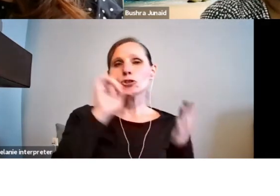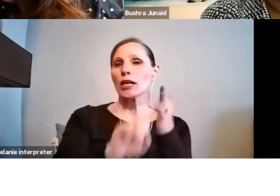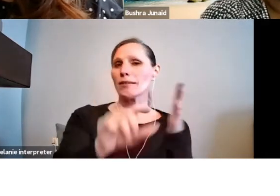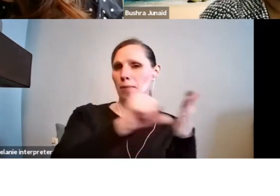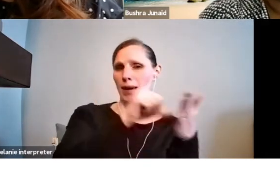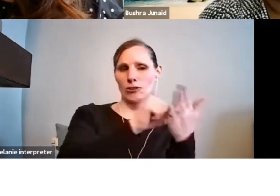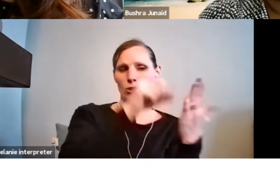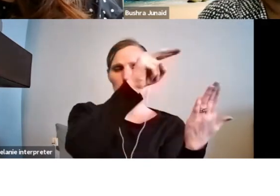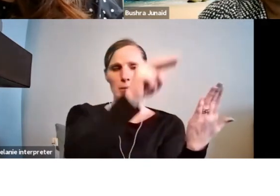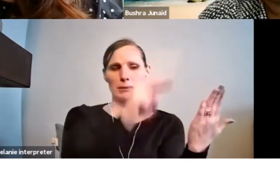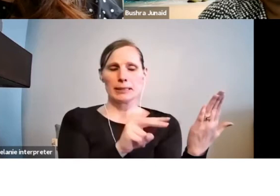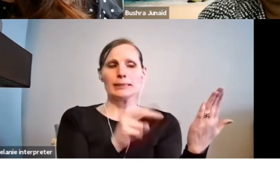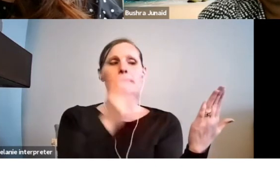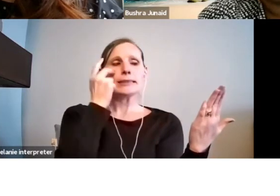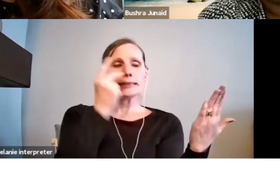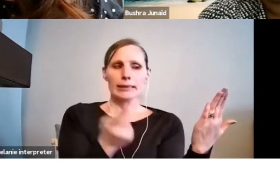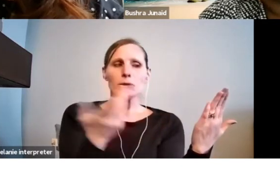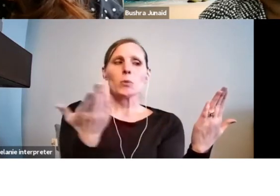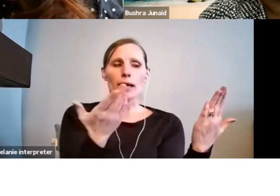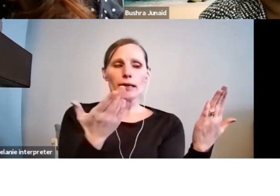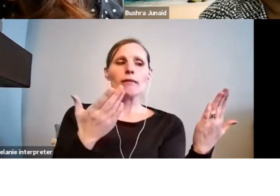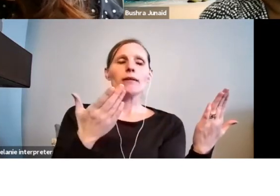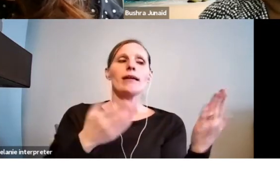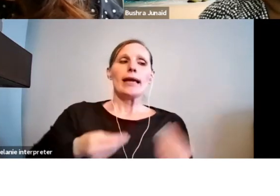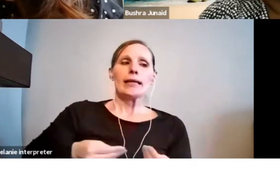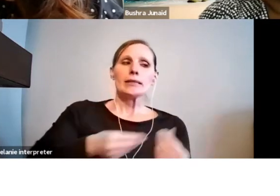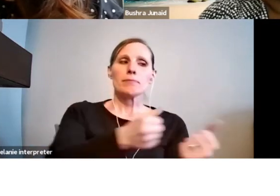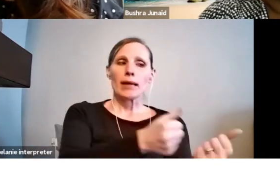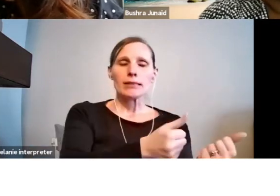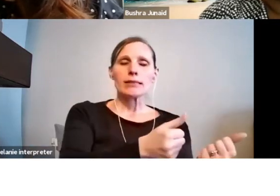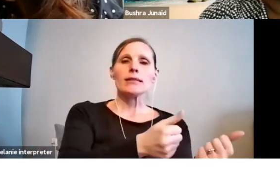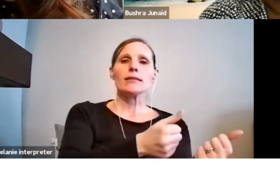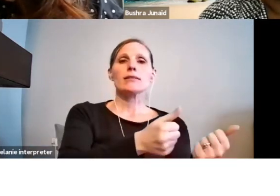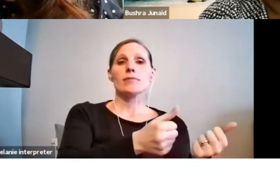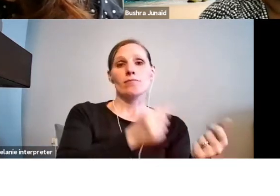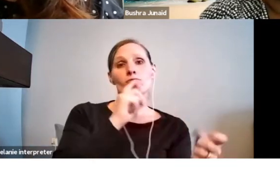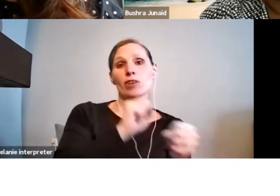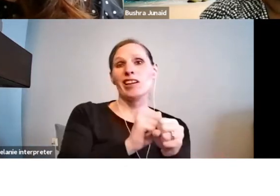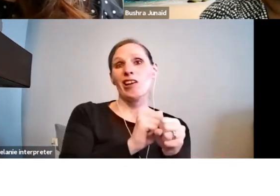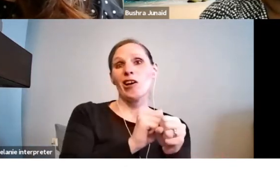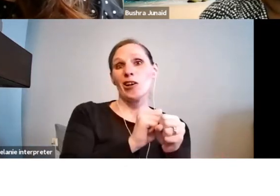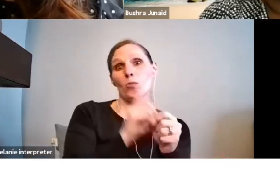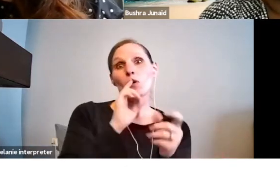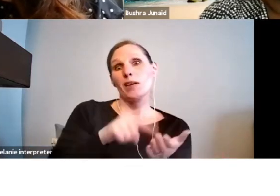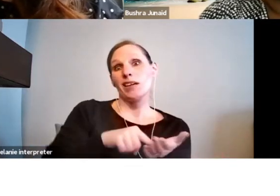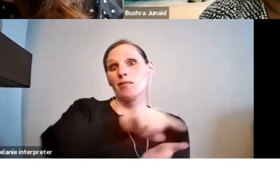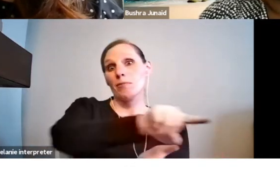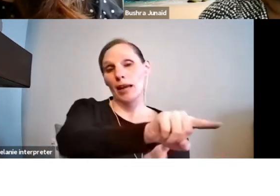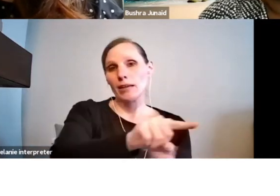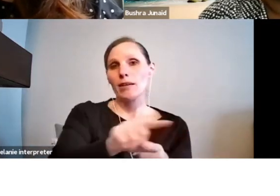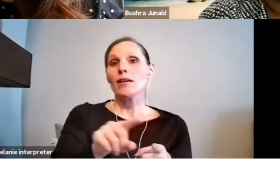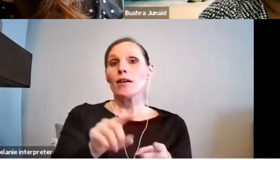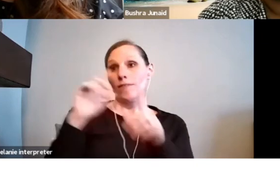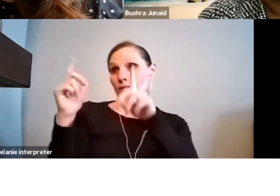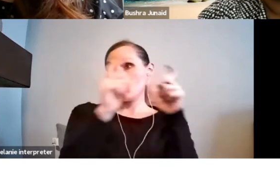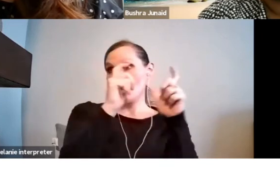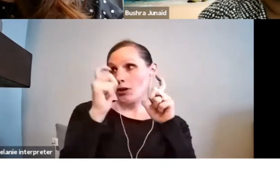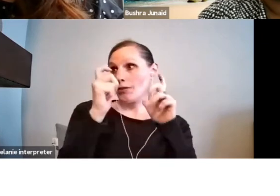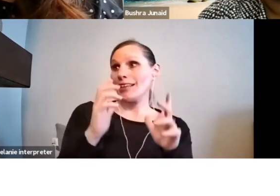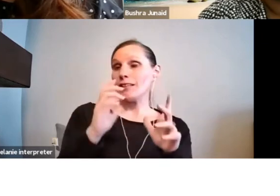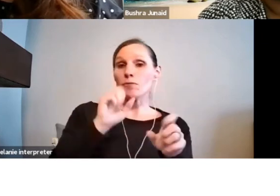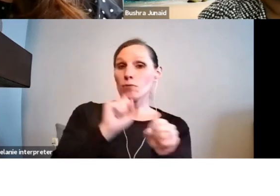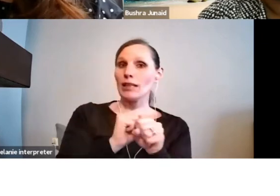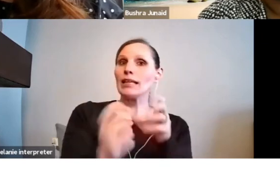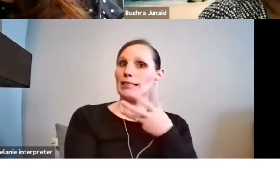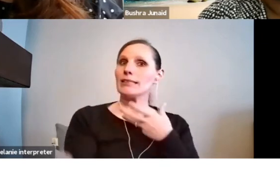activities and expenses are eligible. Photography is generally eligible in the visual arts.